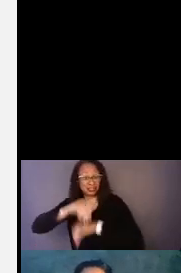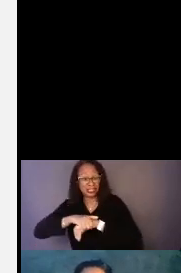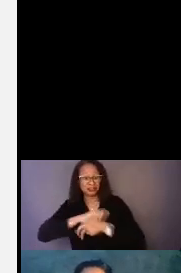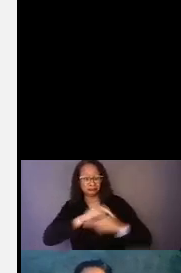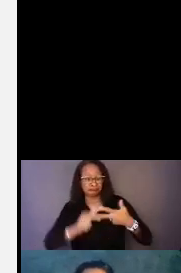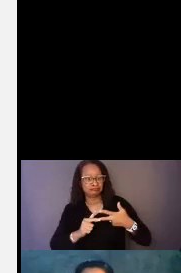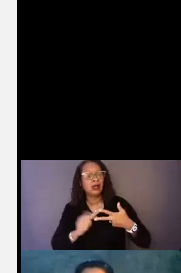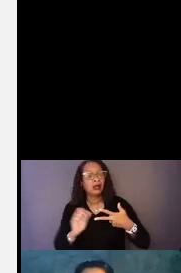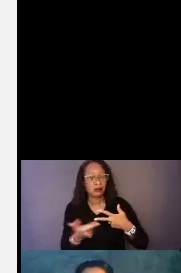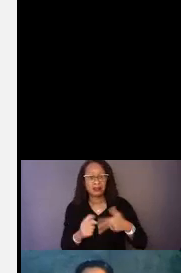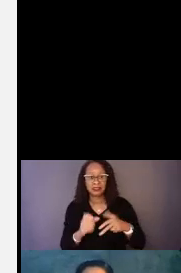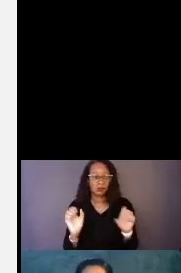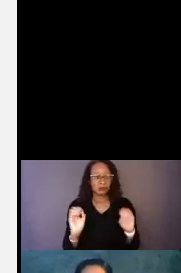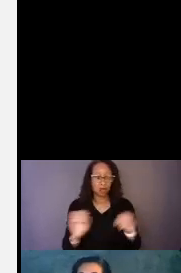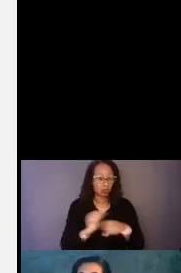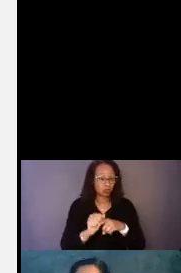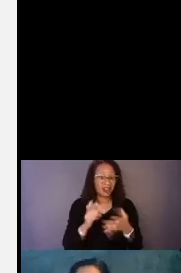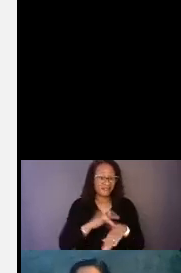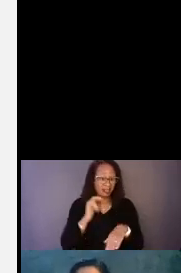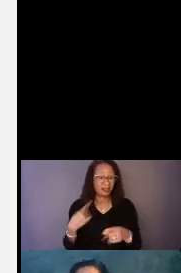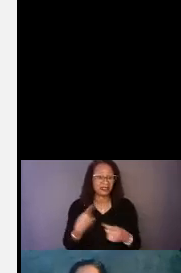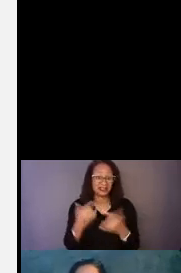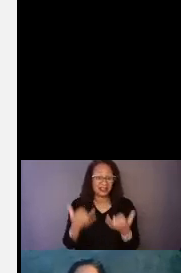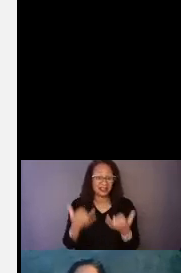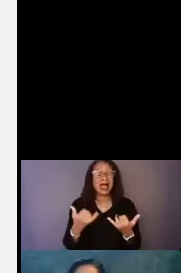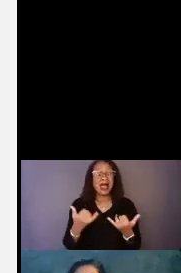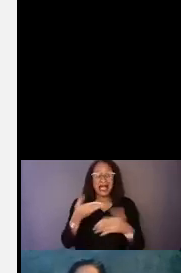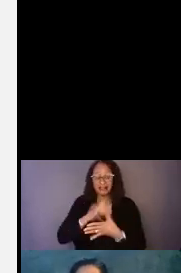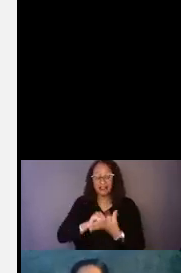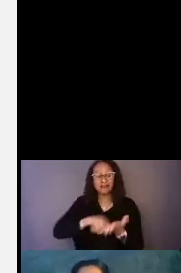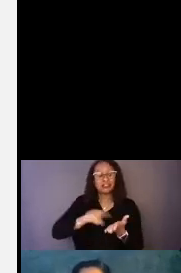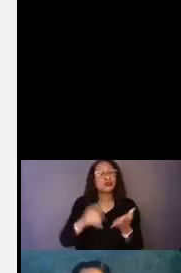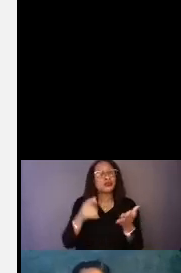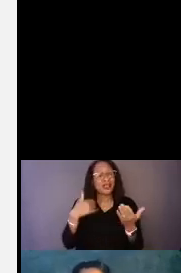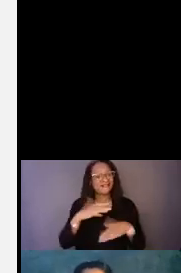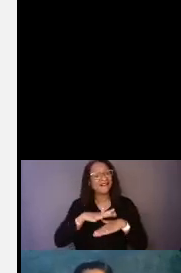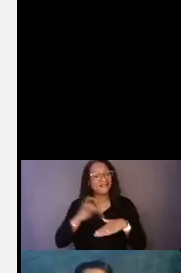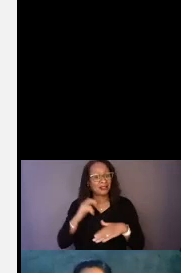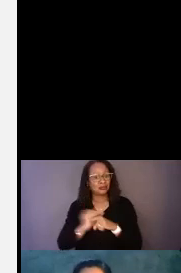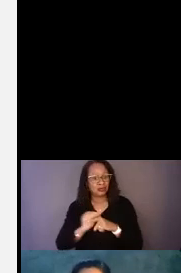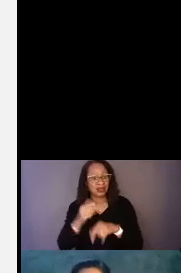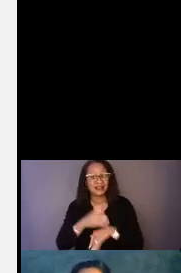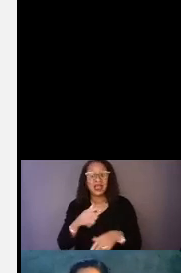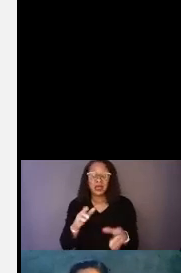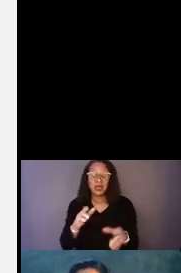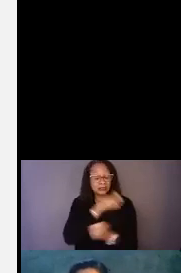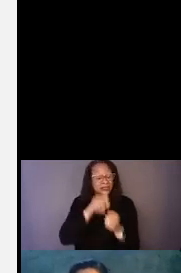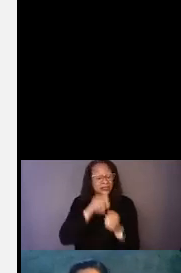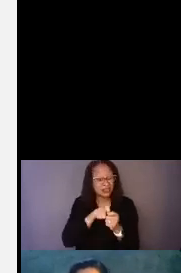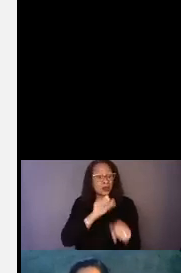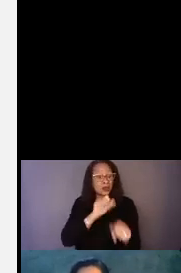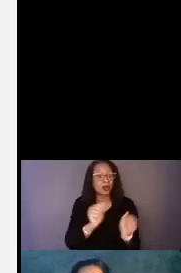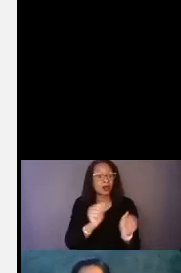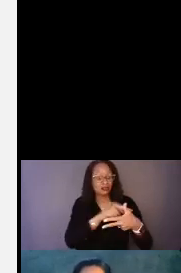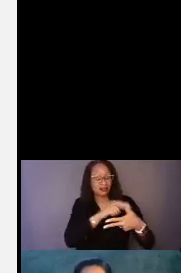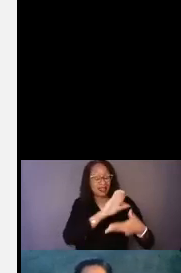trilingual interpreters until that research. And we specifically work with ASL English and Spanish, but